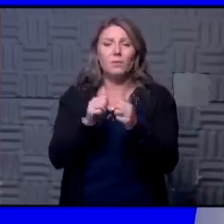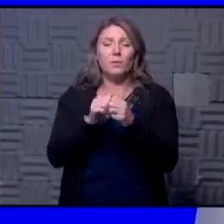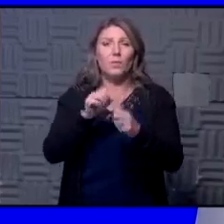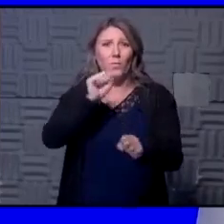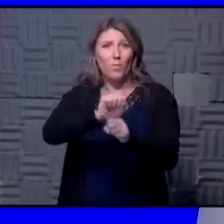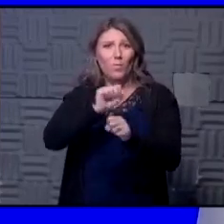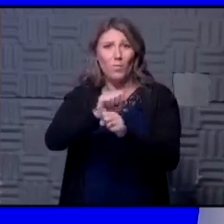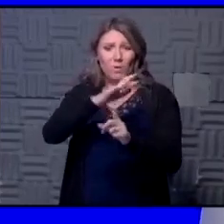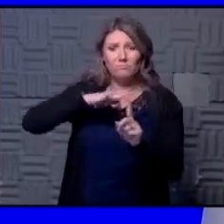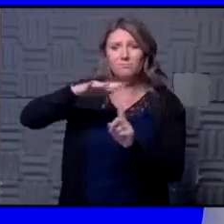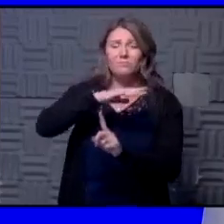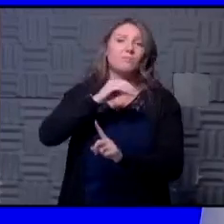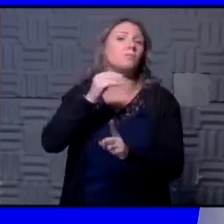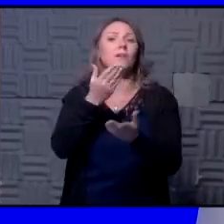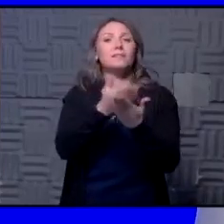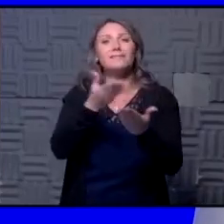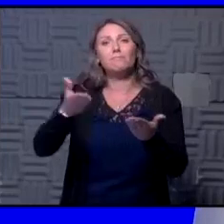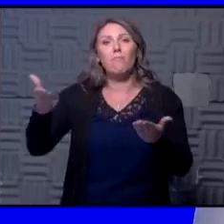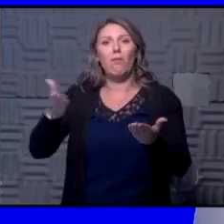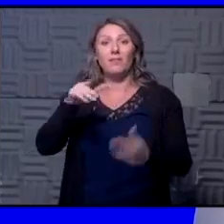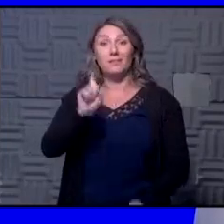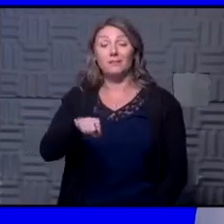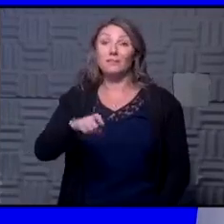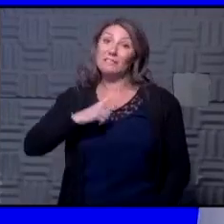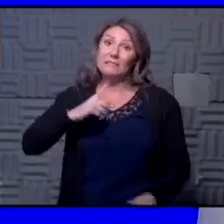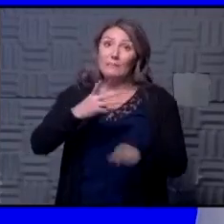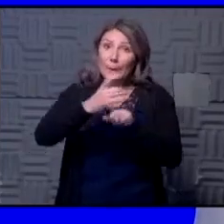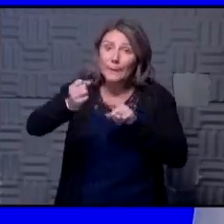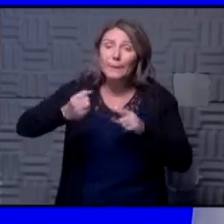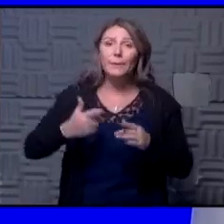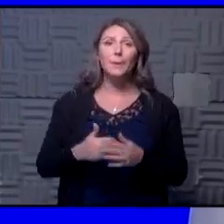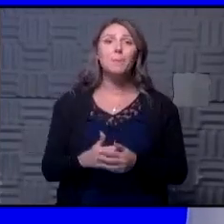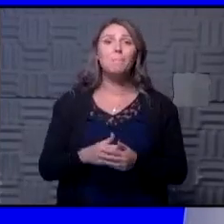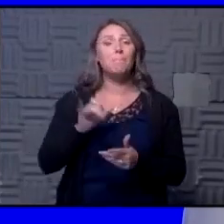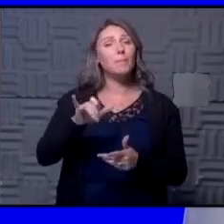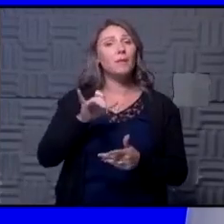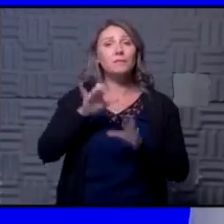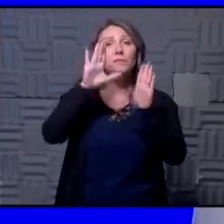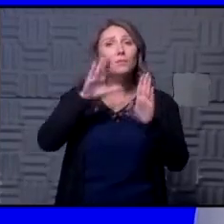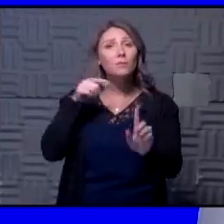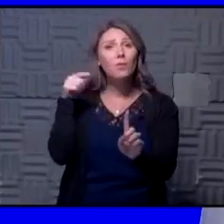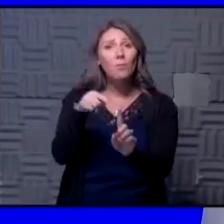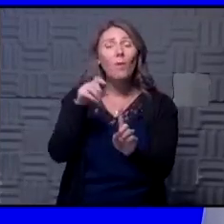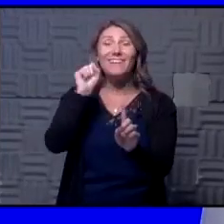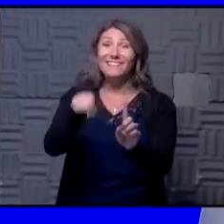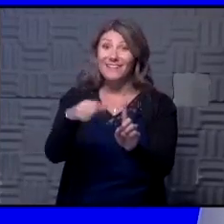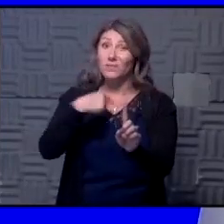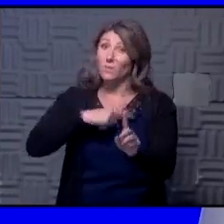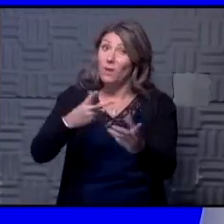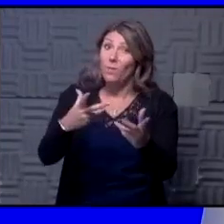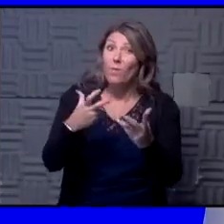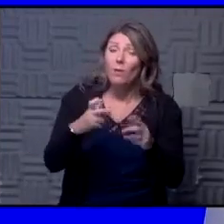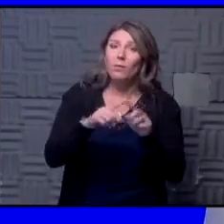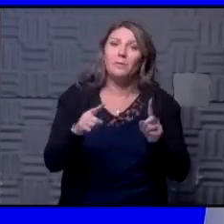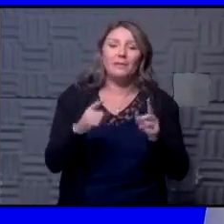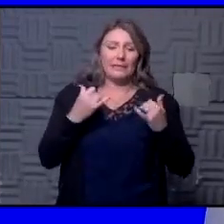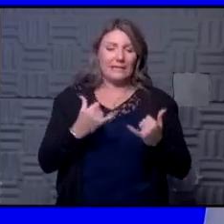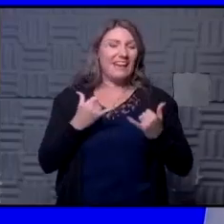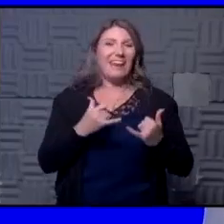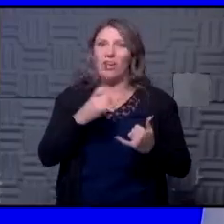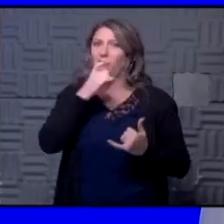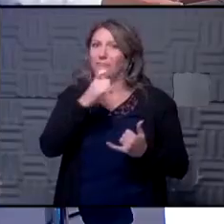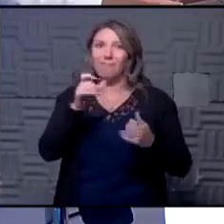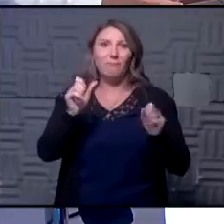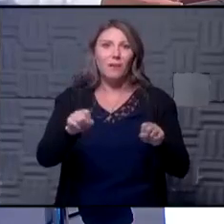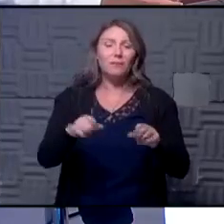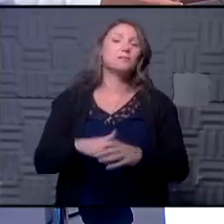the supplies needed so but that would be that's an excellent point and yes we would like that but right now we just don't we don't have